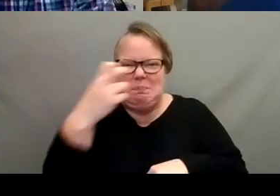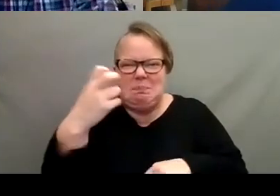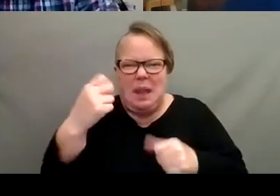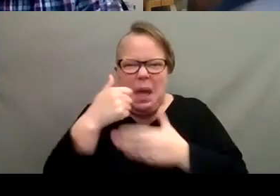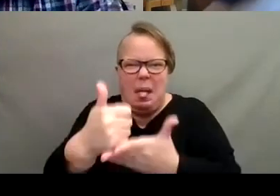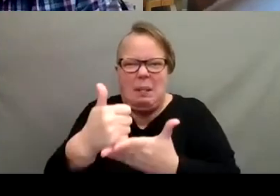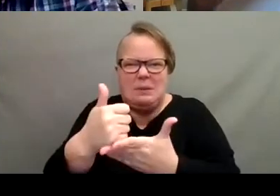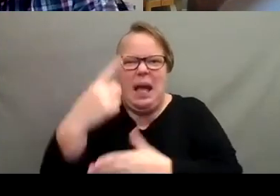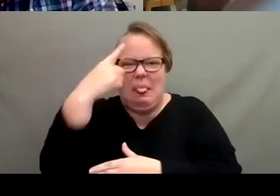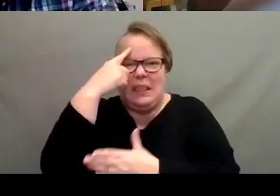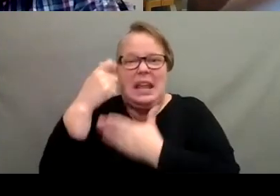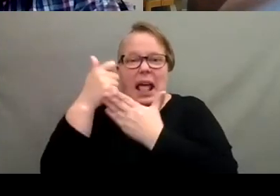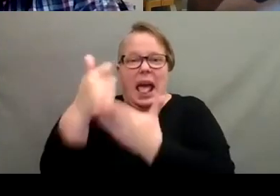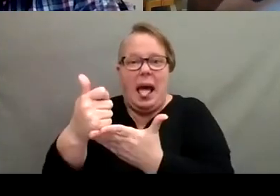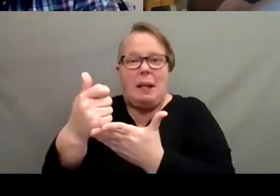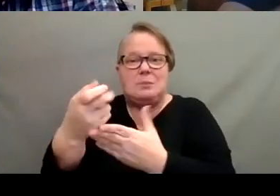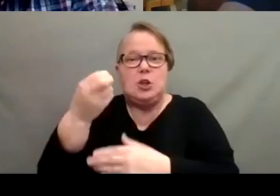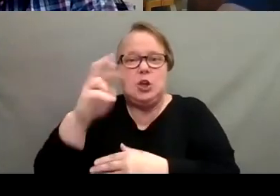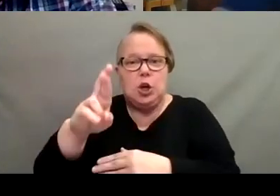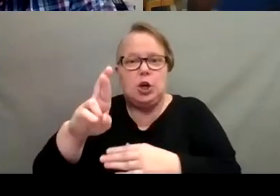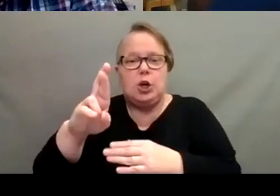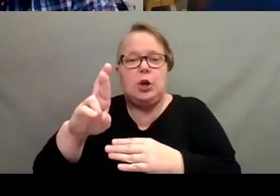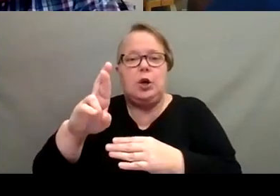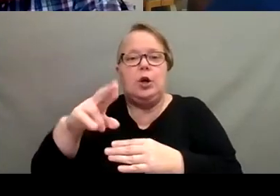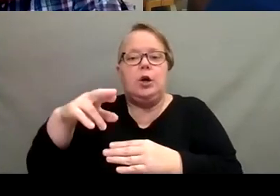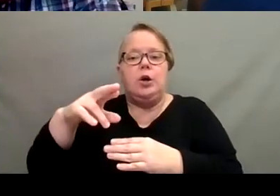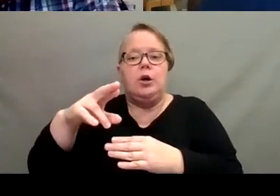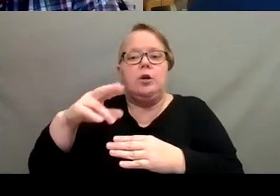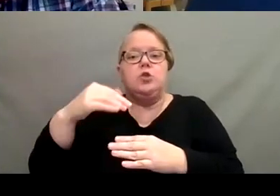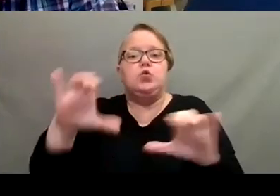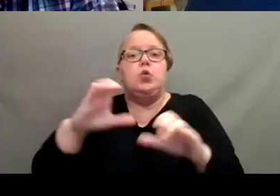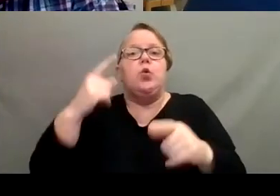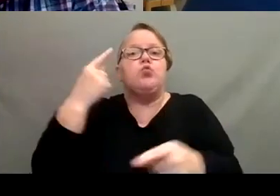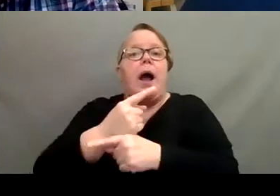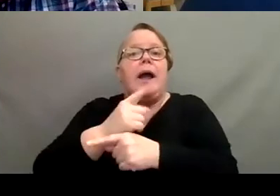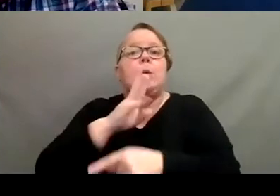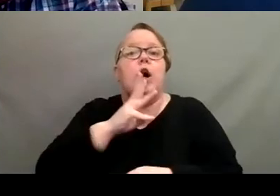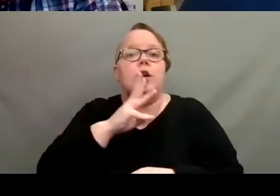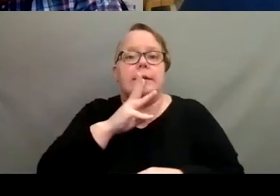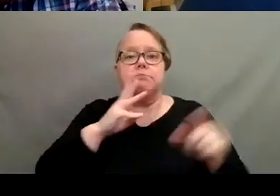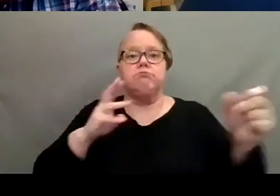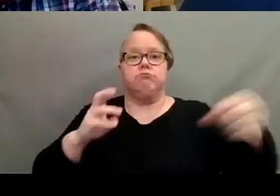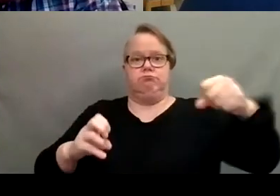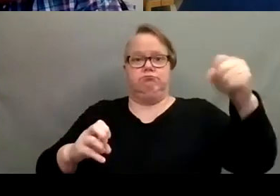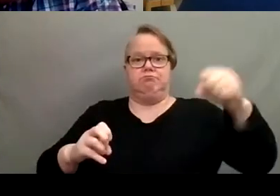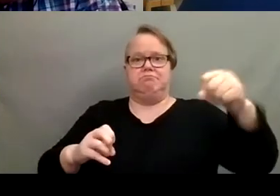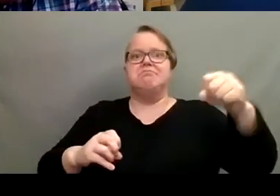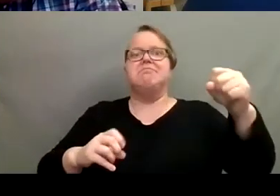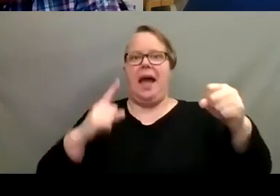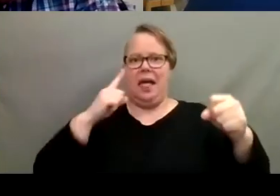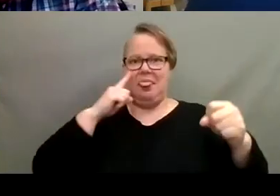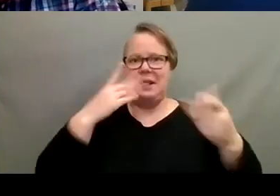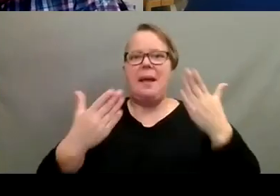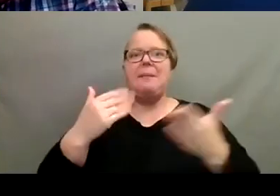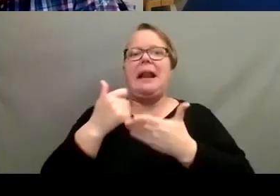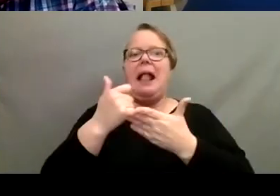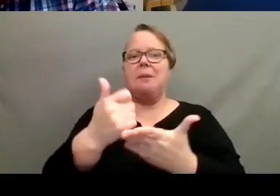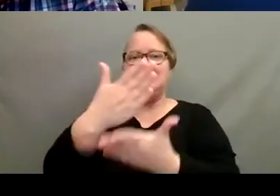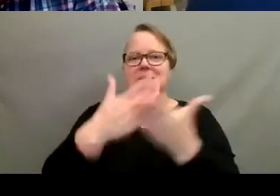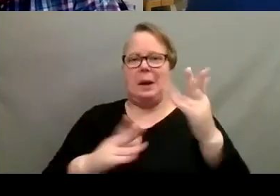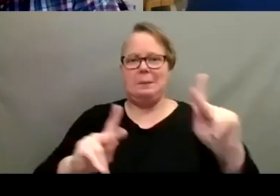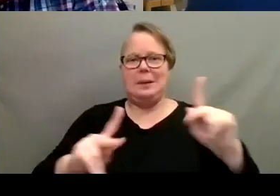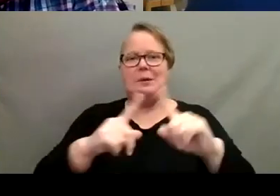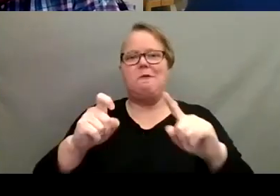I think it helps her portion out the correct amount of water. Yeah. I think you're right. Like, I think it does maybe help some people from